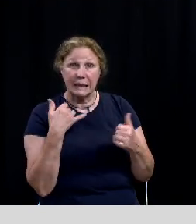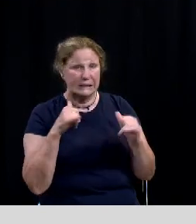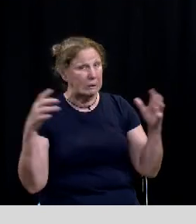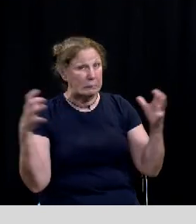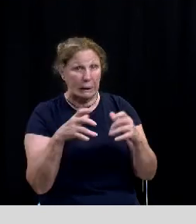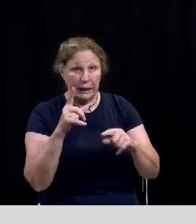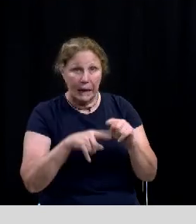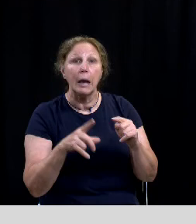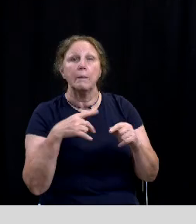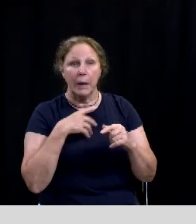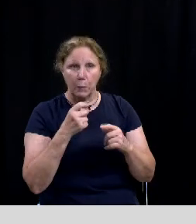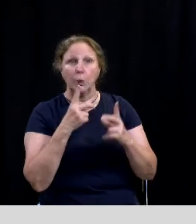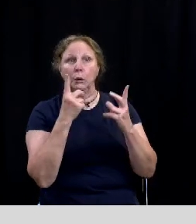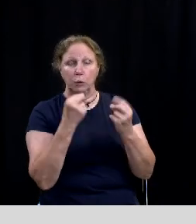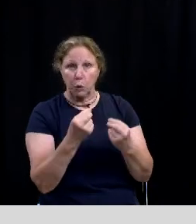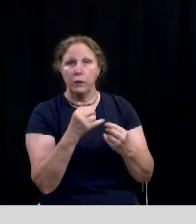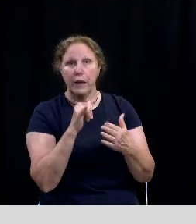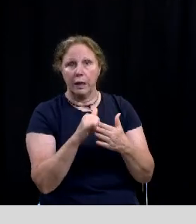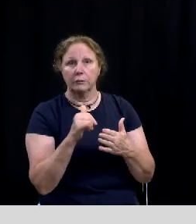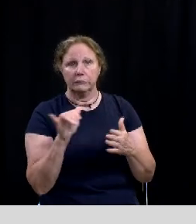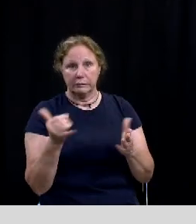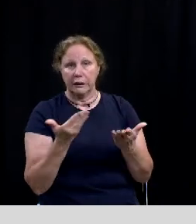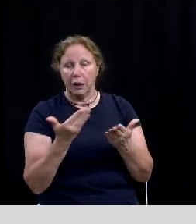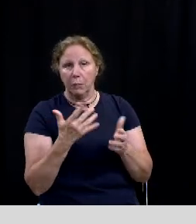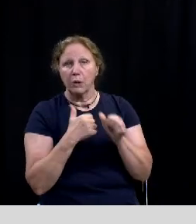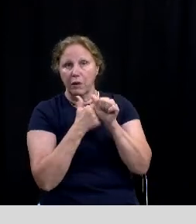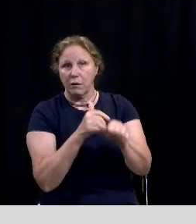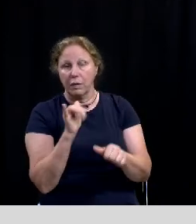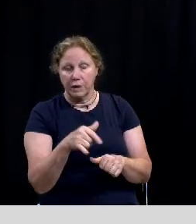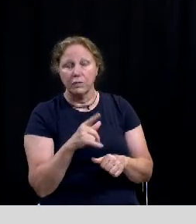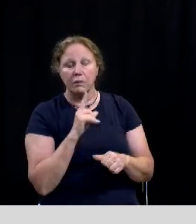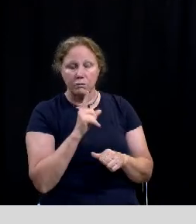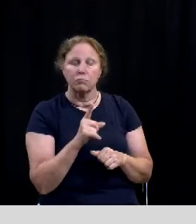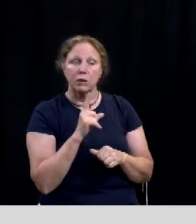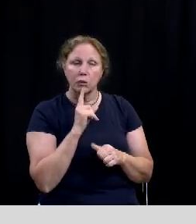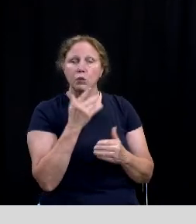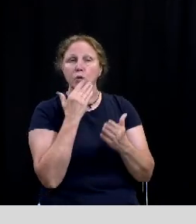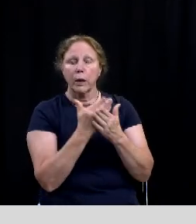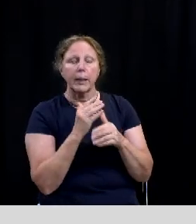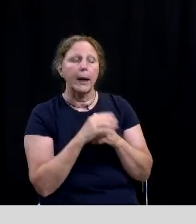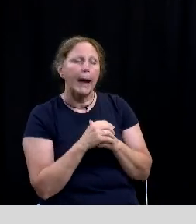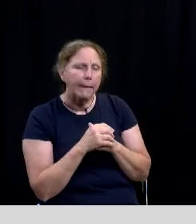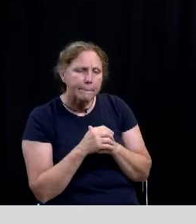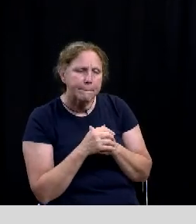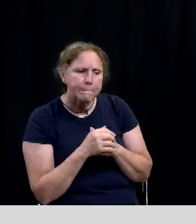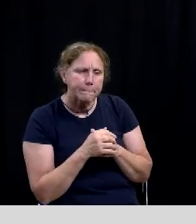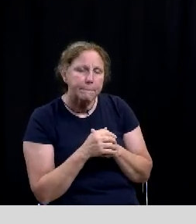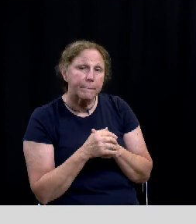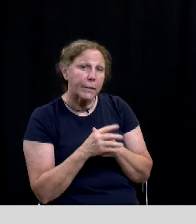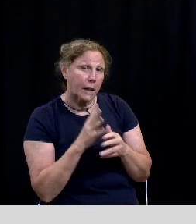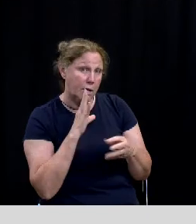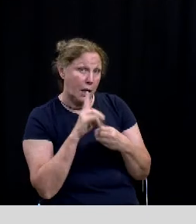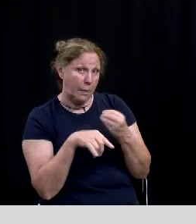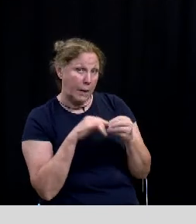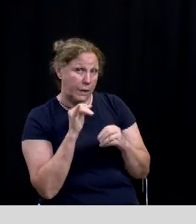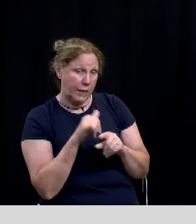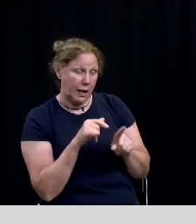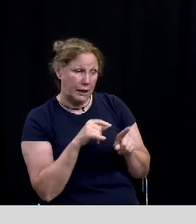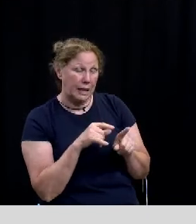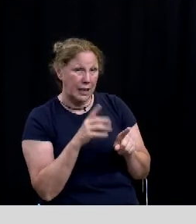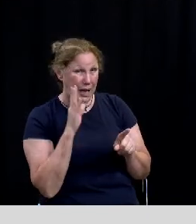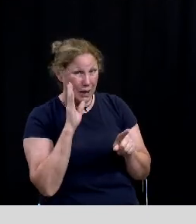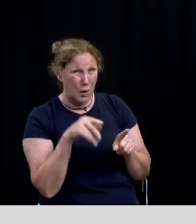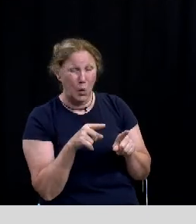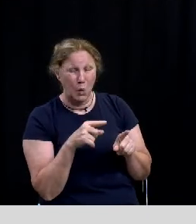that into practice on our end as well so i think that's very very good uh speaking of that and and it's this goes down